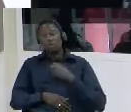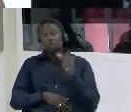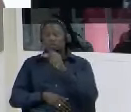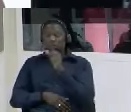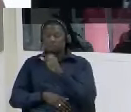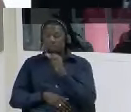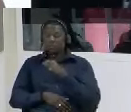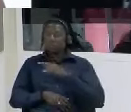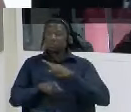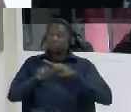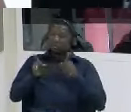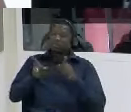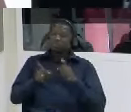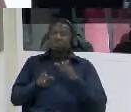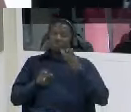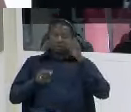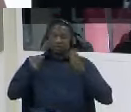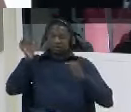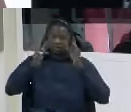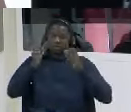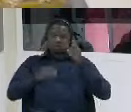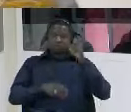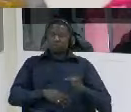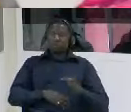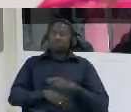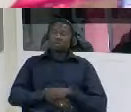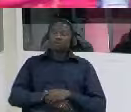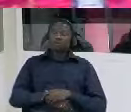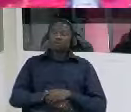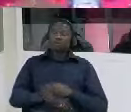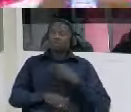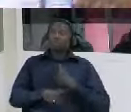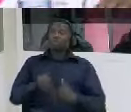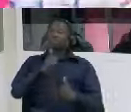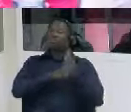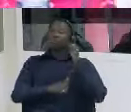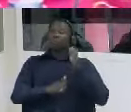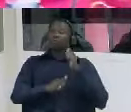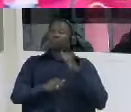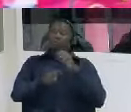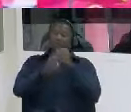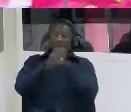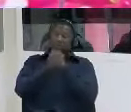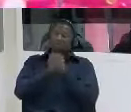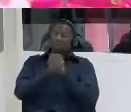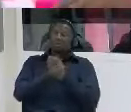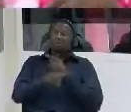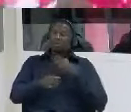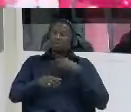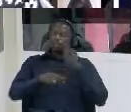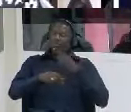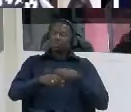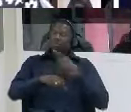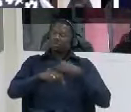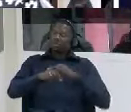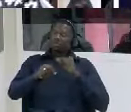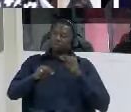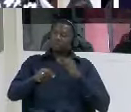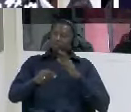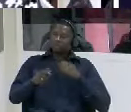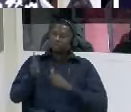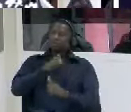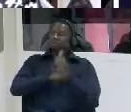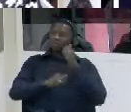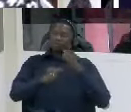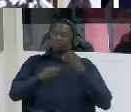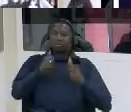to prison stay for some times and they brought us again back they said now what we they're going